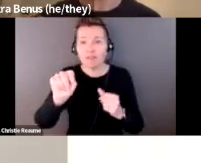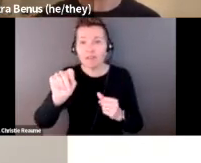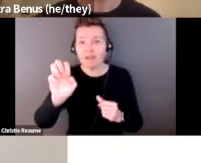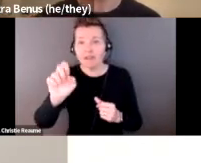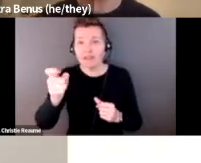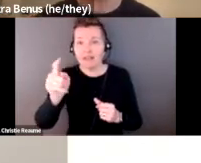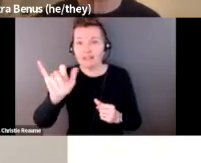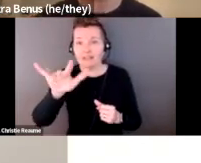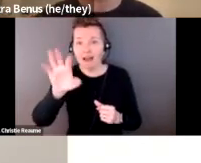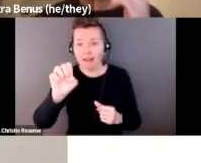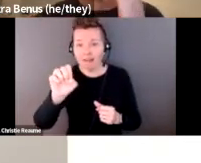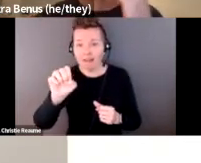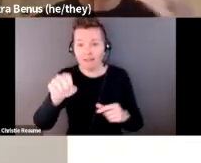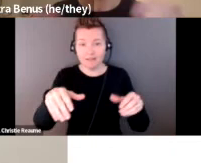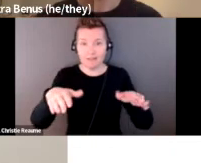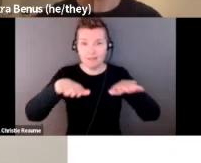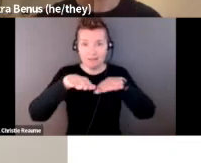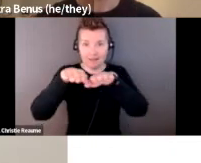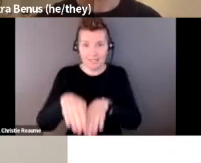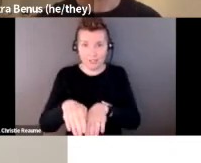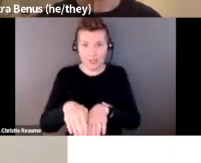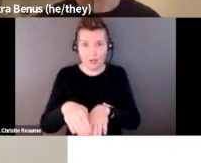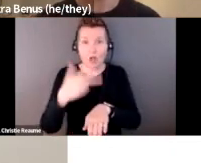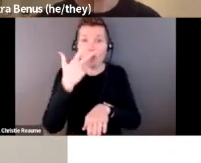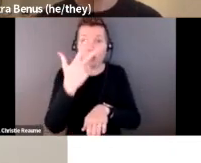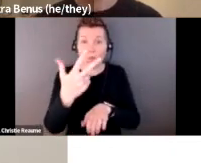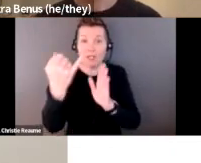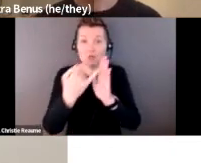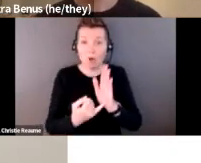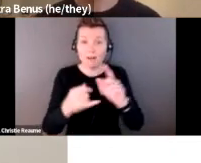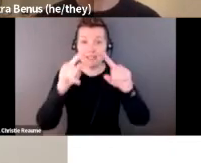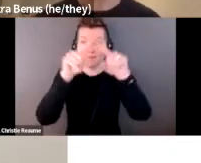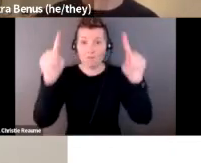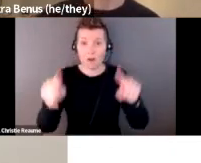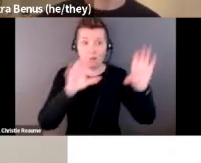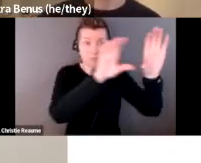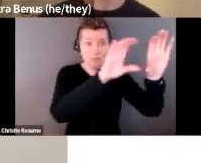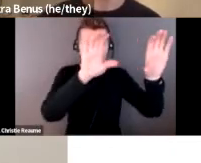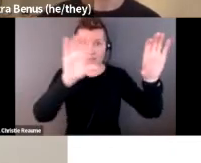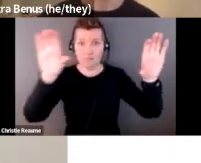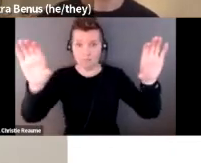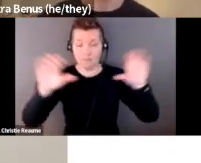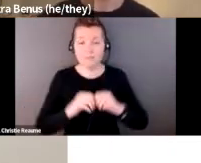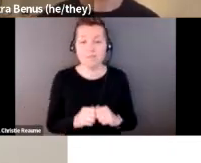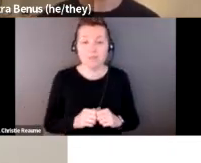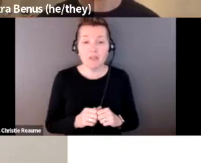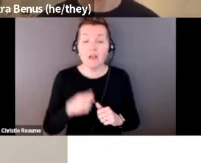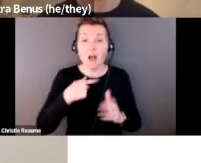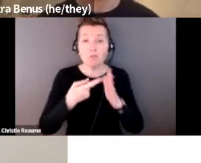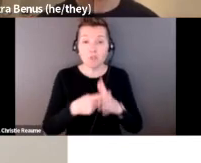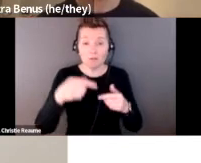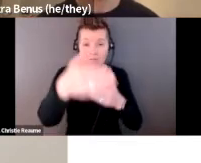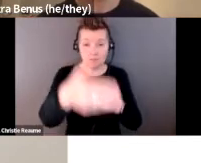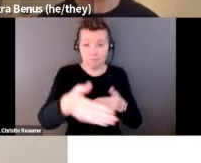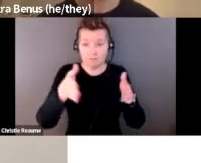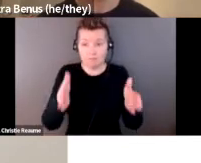And then there are three framed drawings. I'll start with a description of the work that's on the bottom, which is a rug piece.